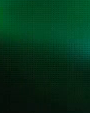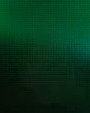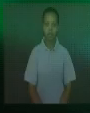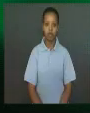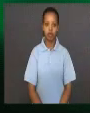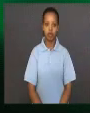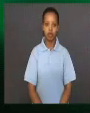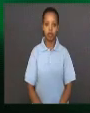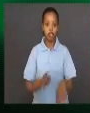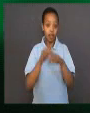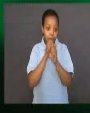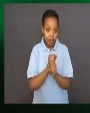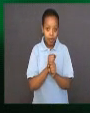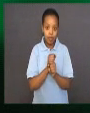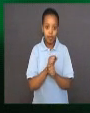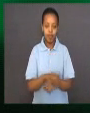Time's up.